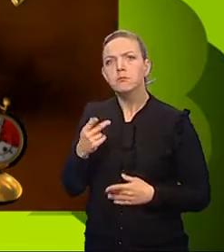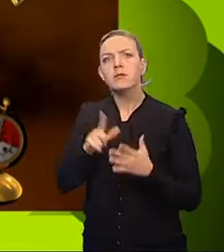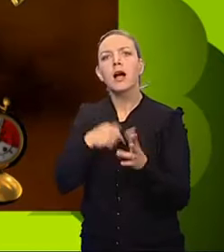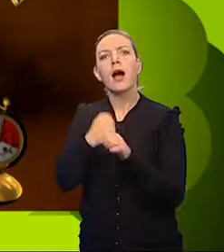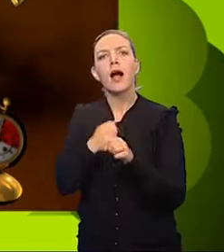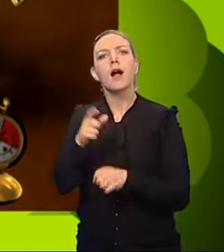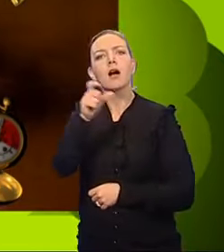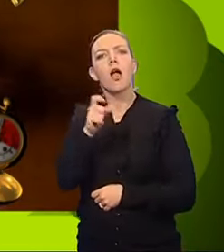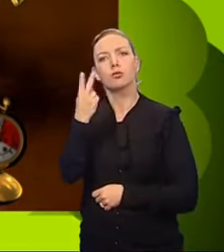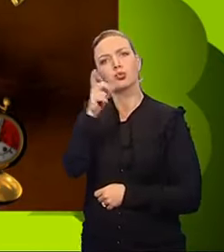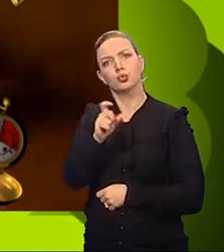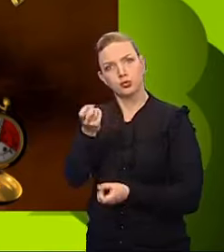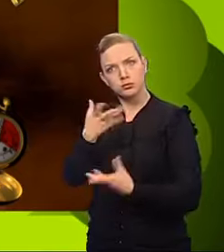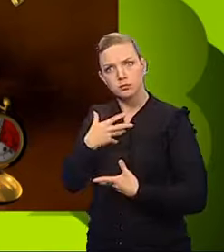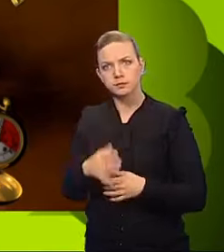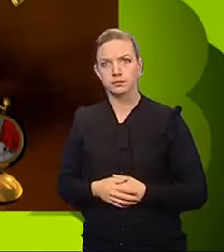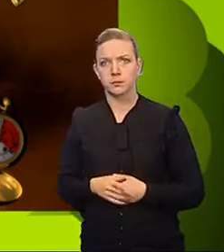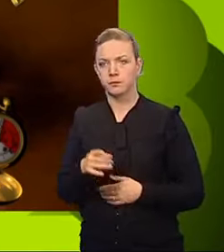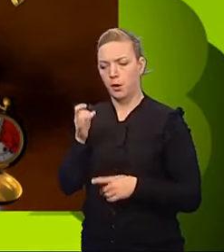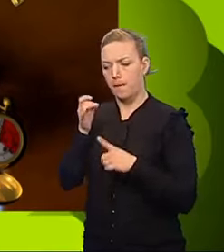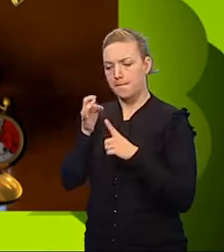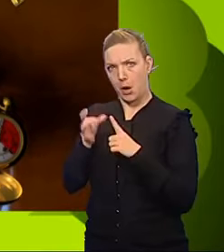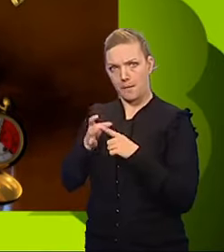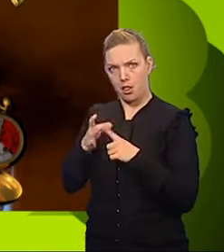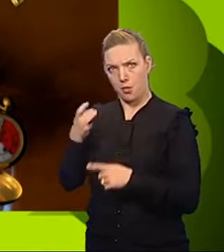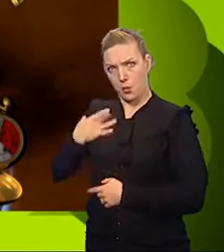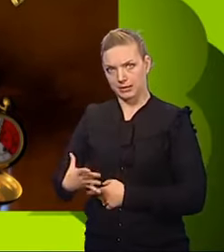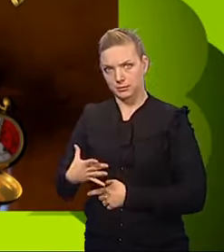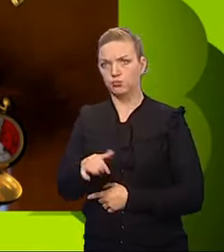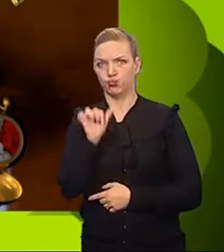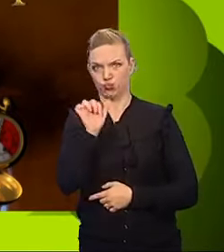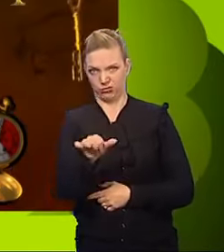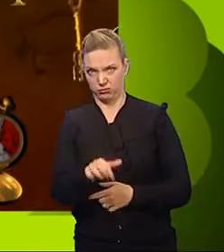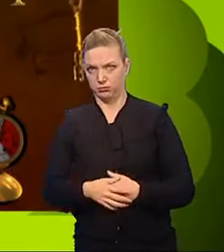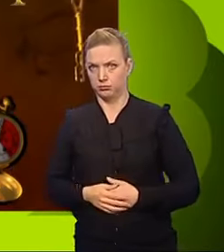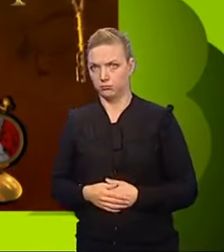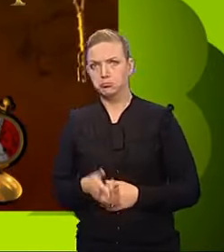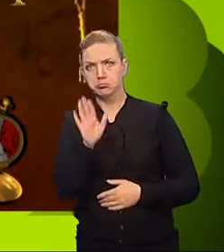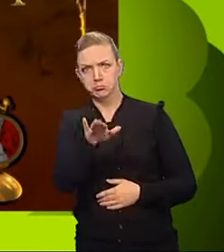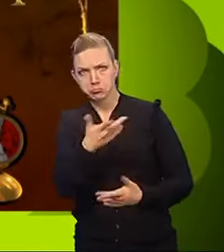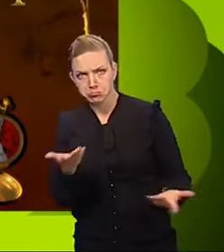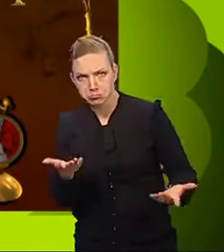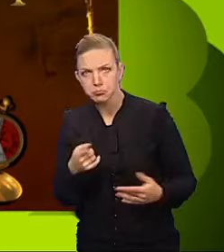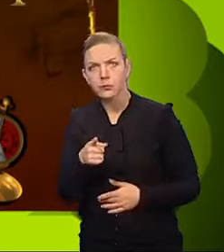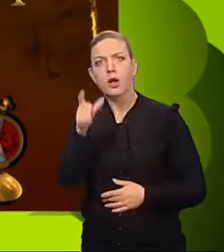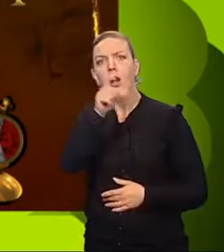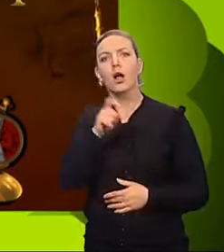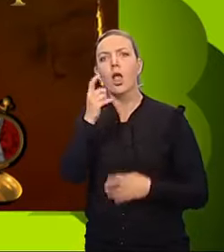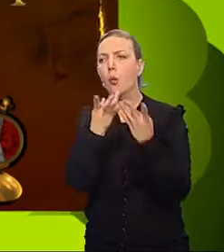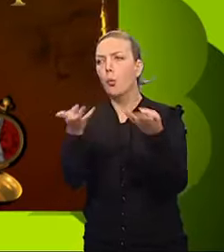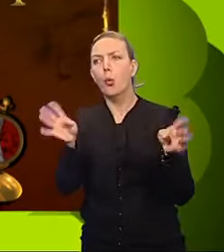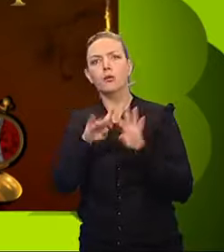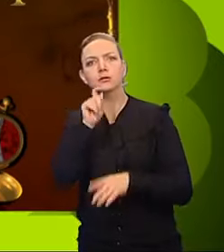colors in Freaky Factory. Purple and white. Correct. Brianna, what color were the walls in